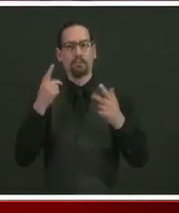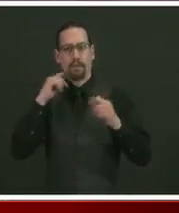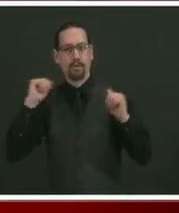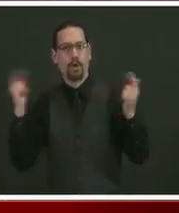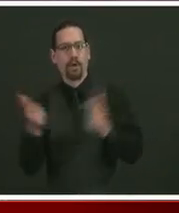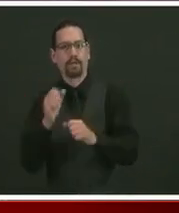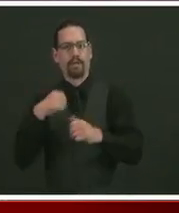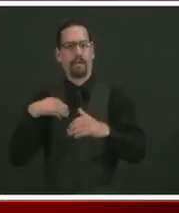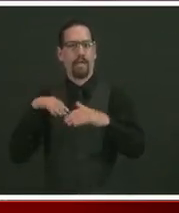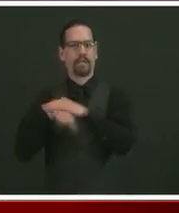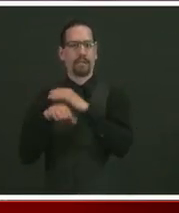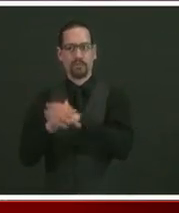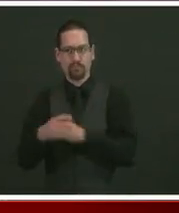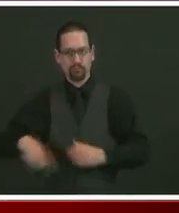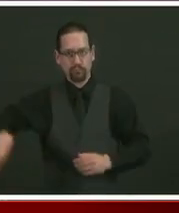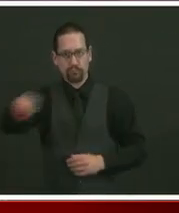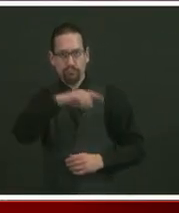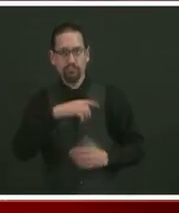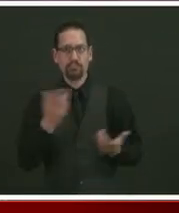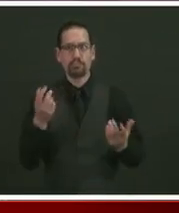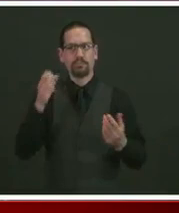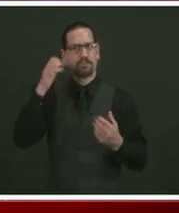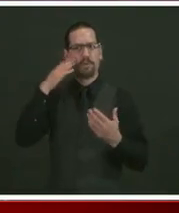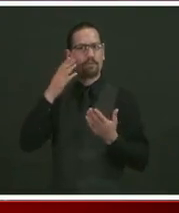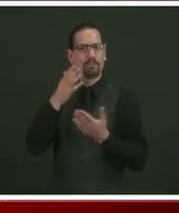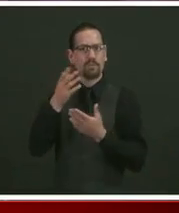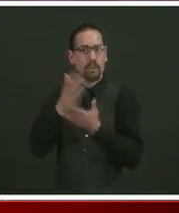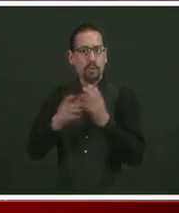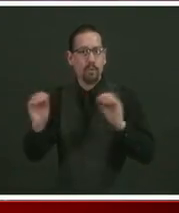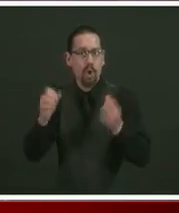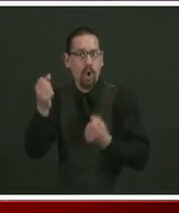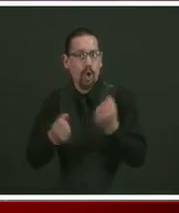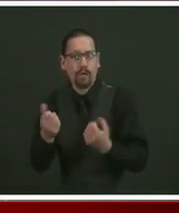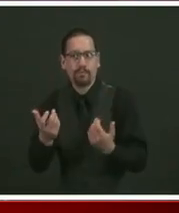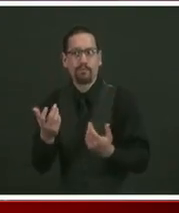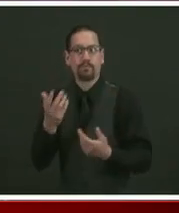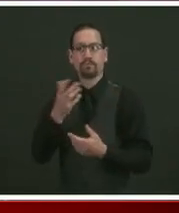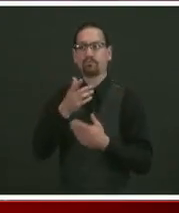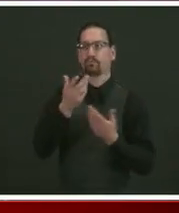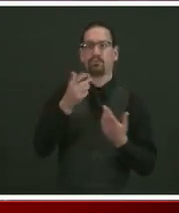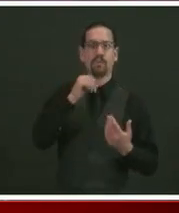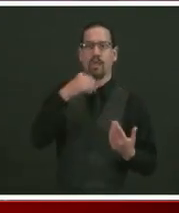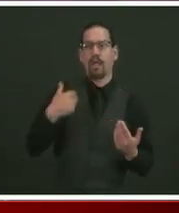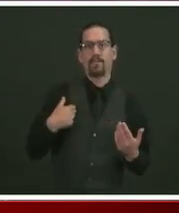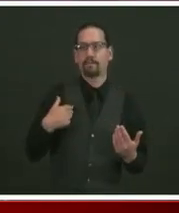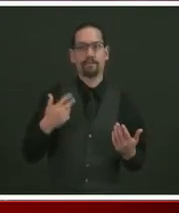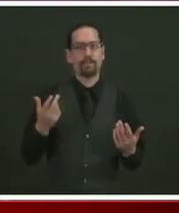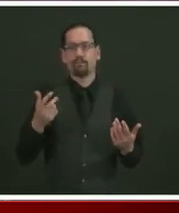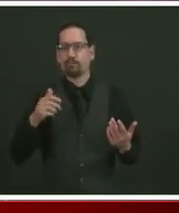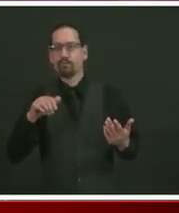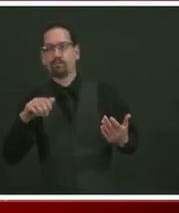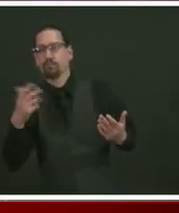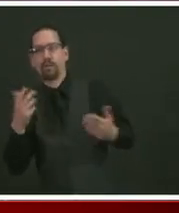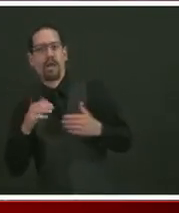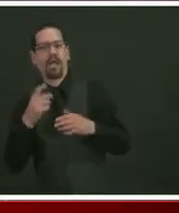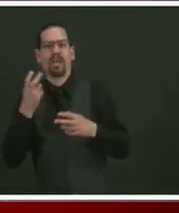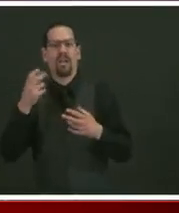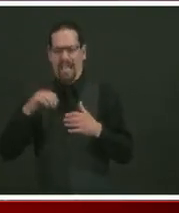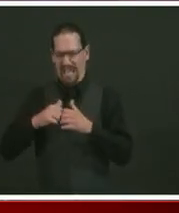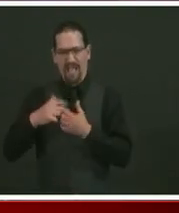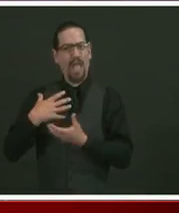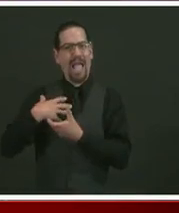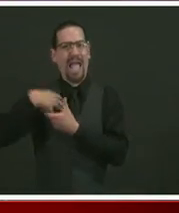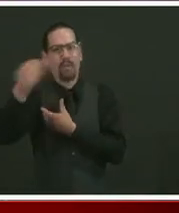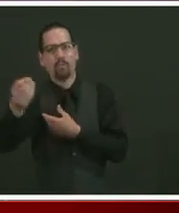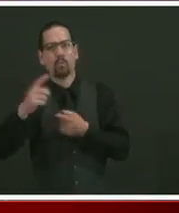imagine how this is helping people who don't have a car. You can imagine how this is helping people for whom it's just difficult to get to the doctor.